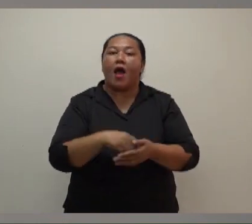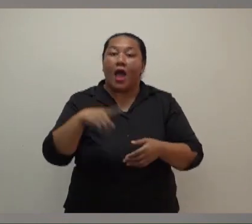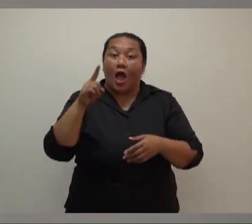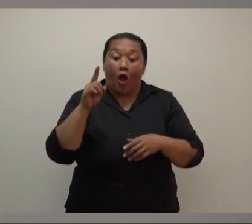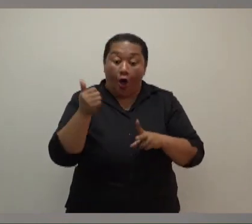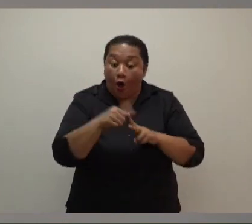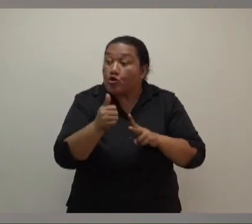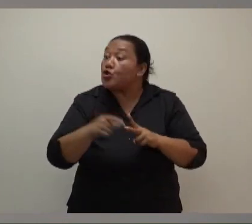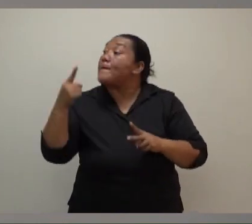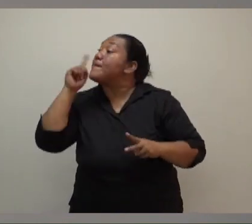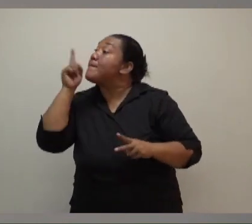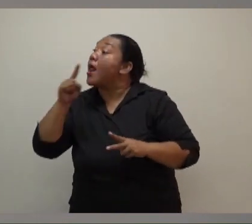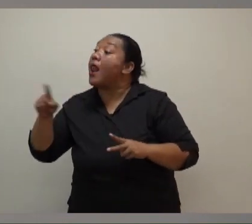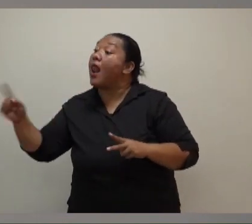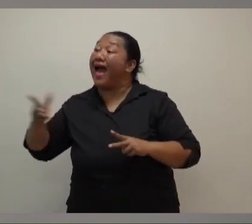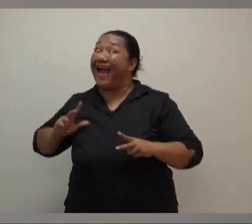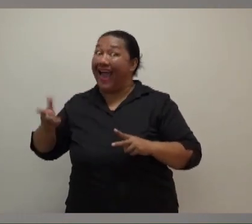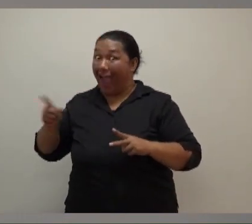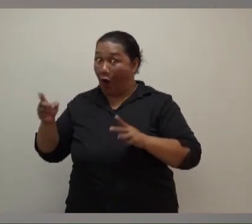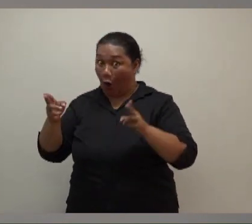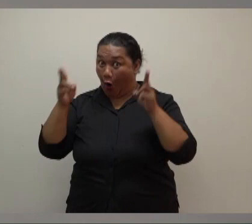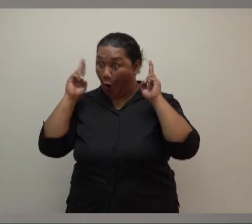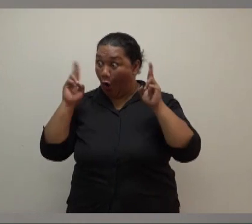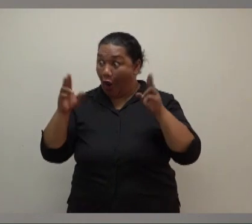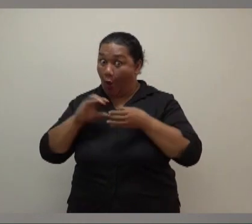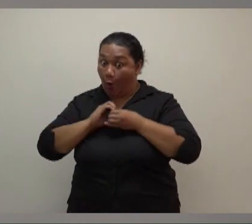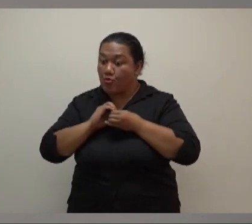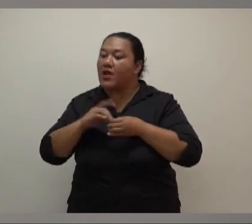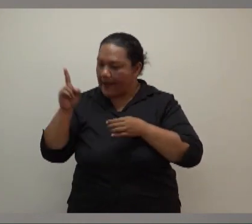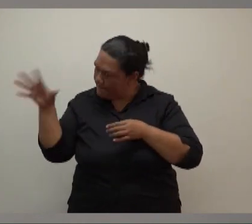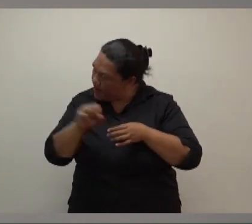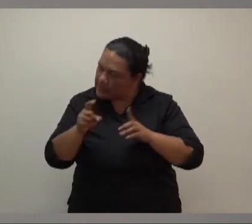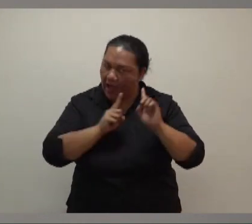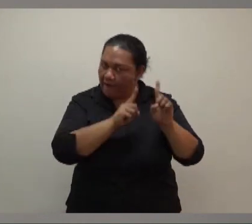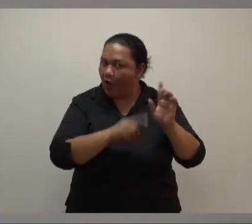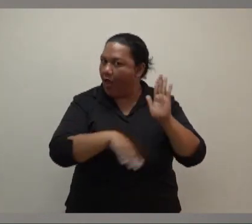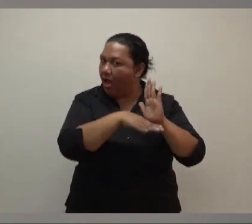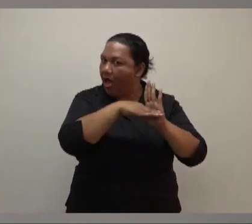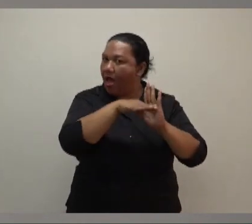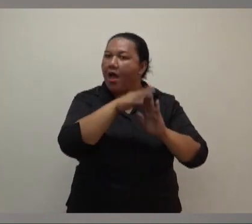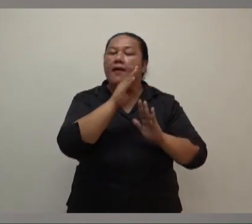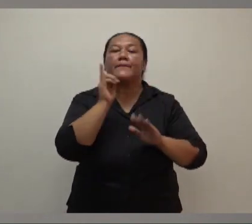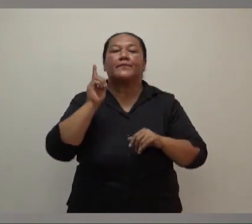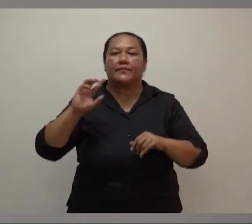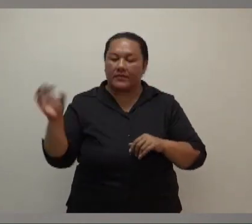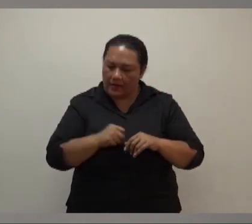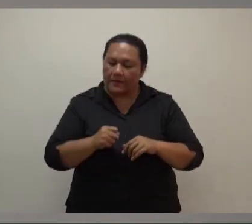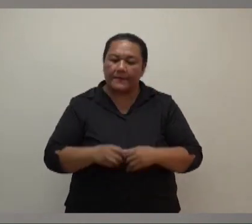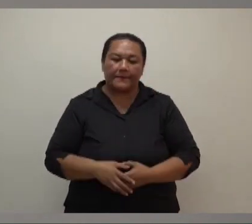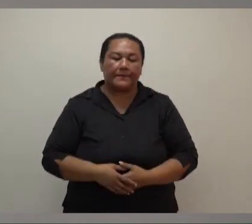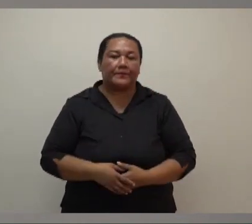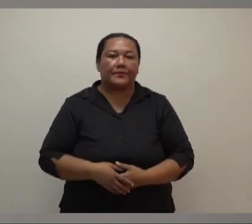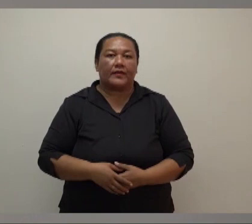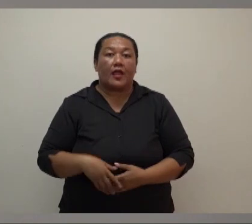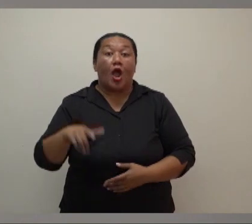independent event halls and venues on www.covidpass.mcttt.gov.fj. We'll